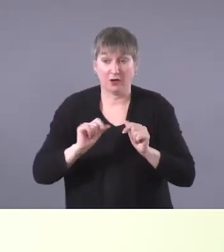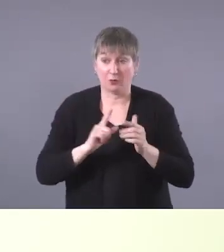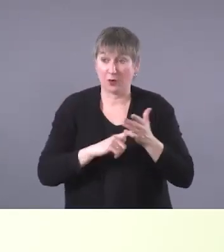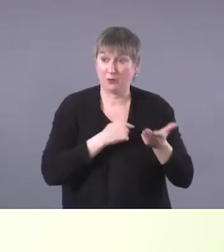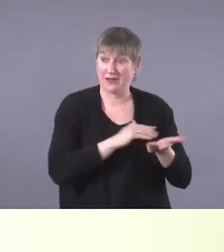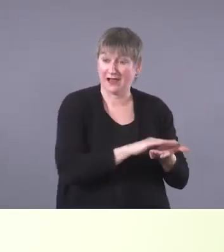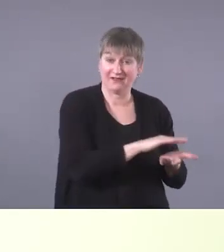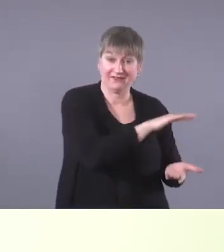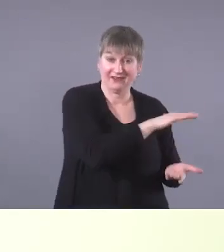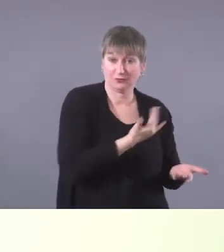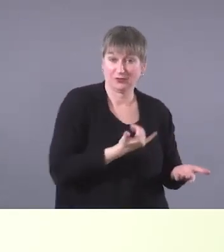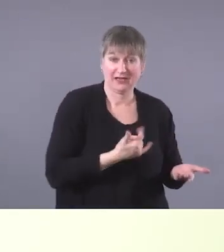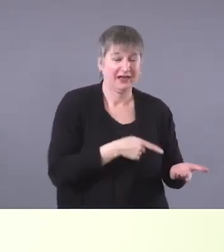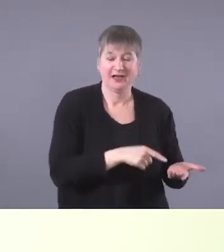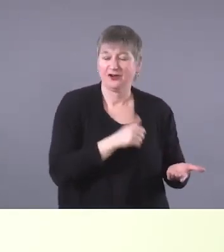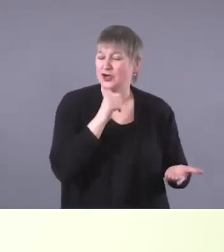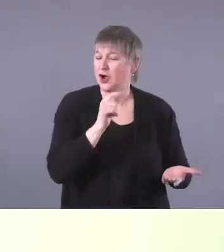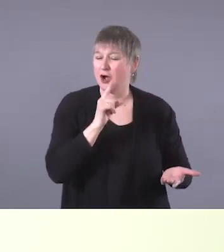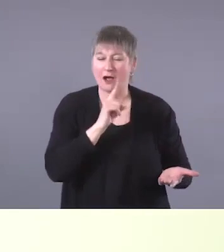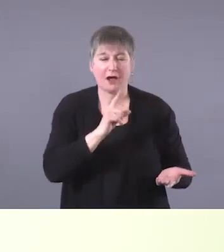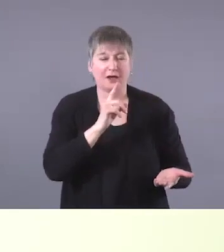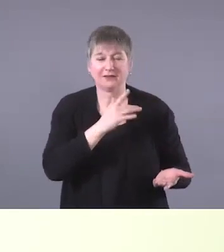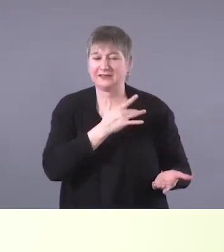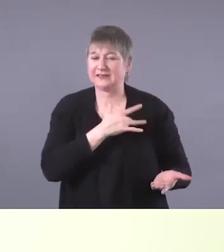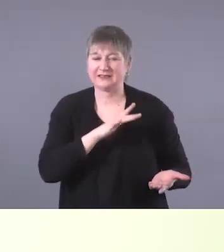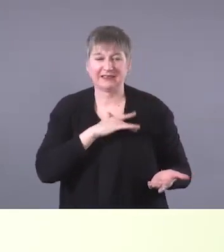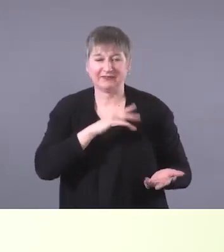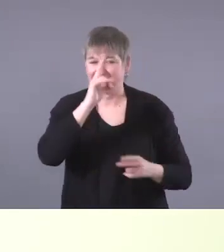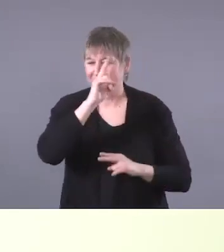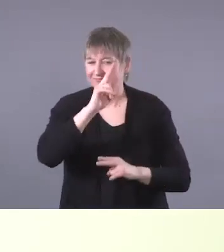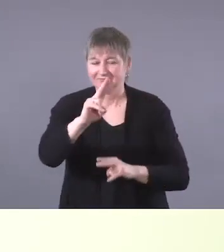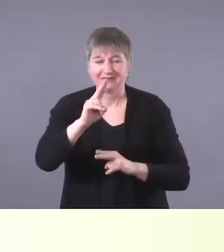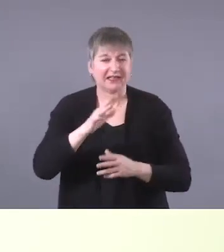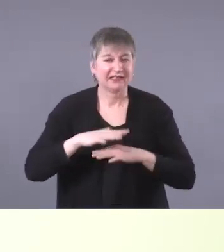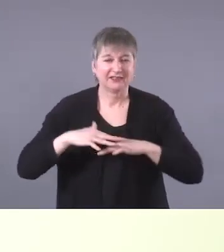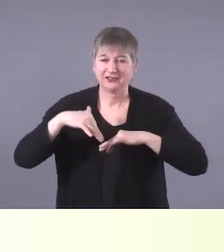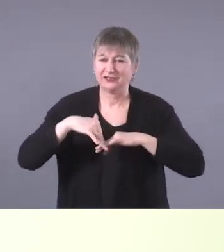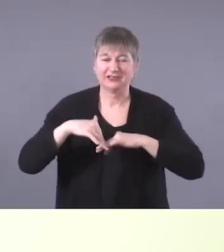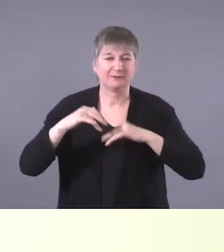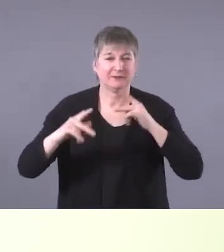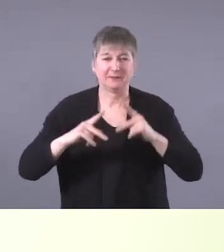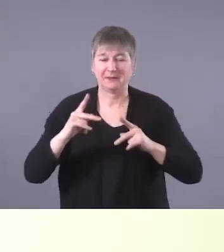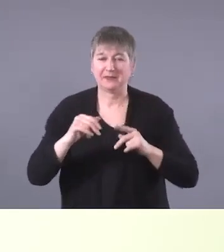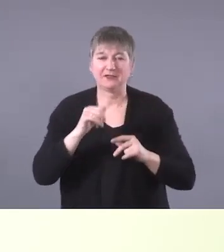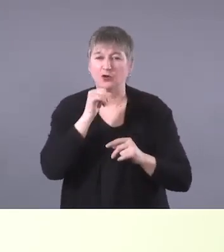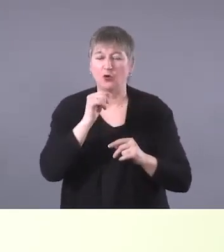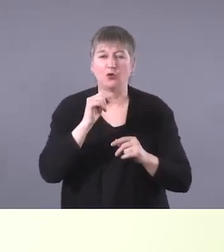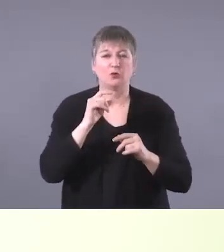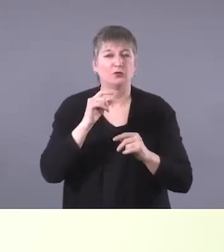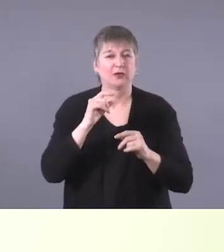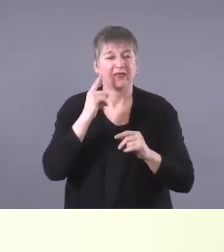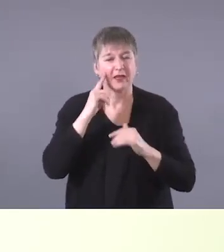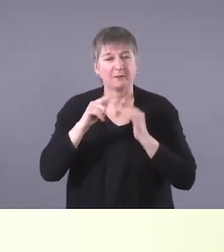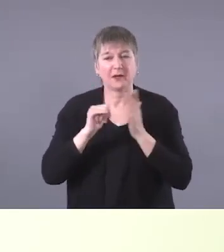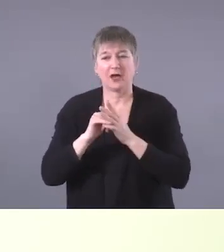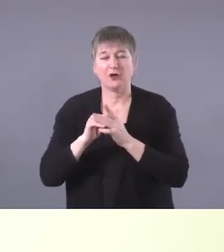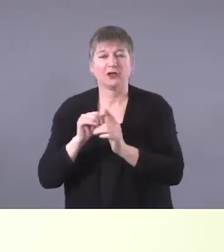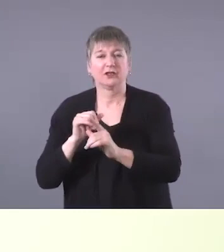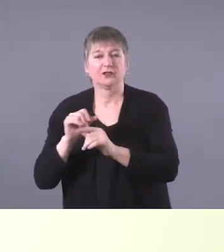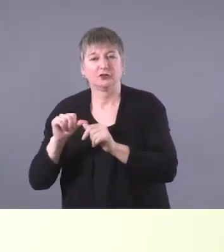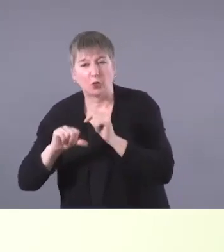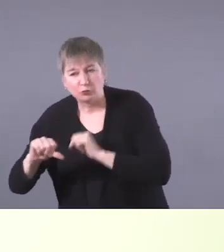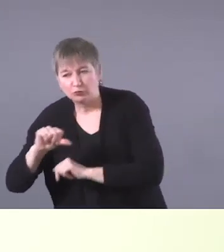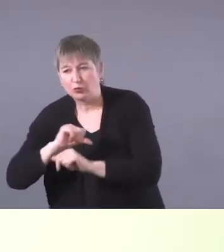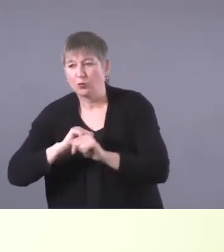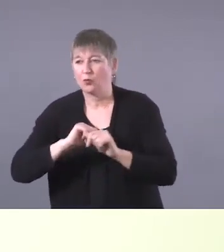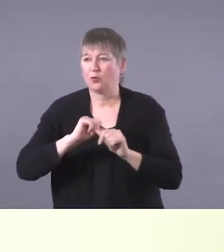are not sensitive to indigenous populations. They, they don't account for social speech and language variations of the various and